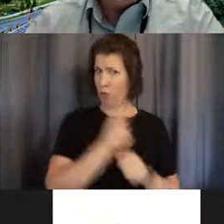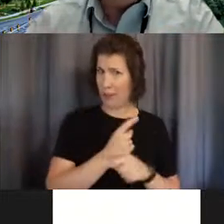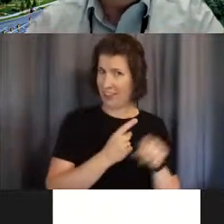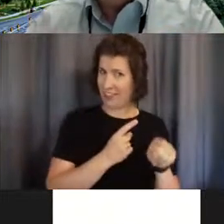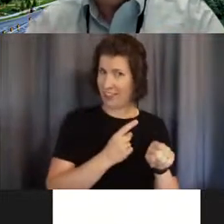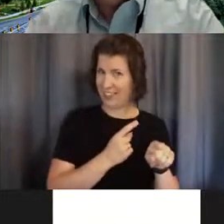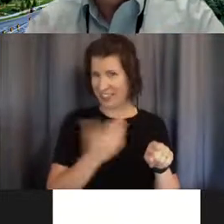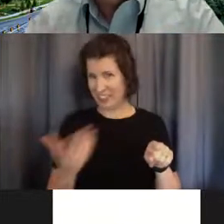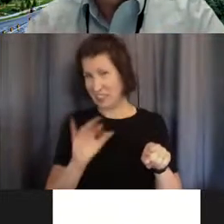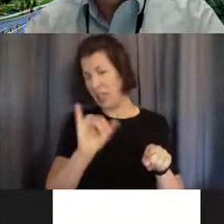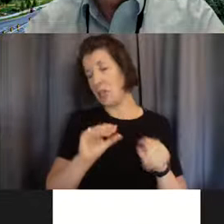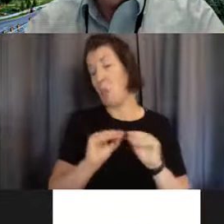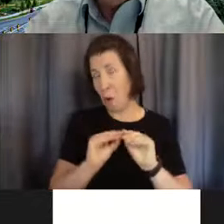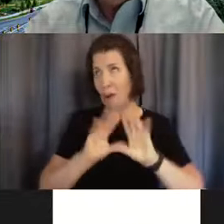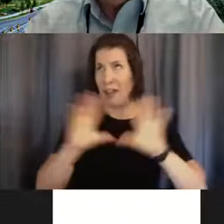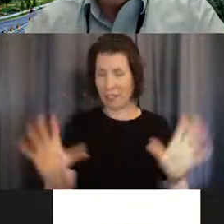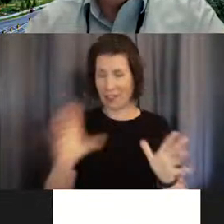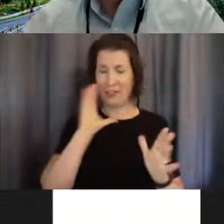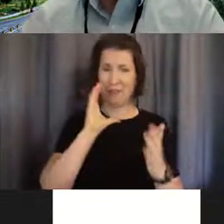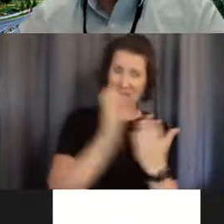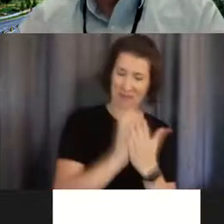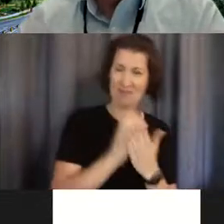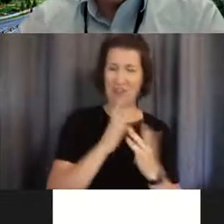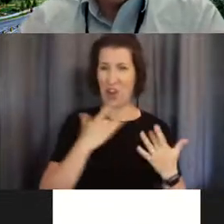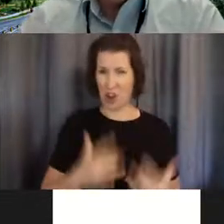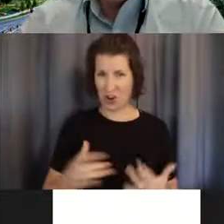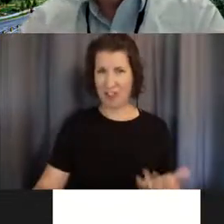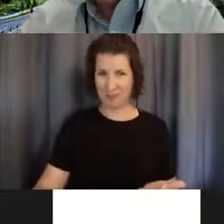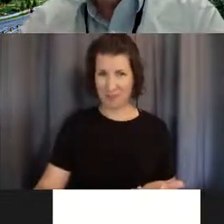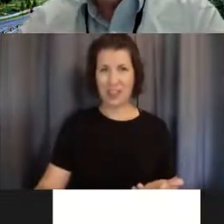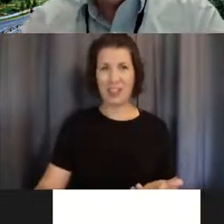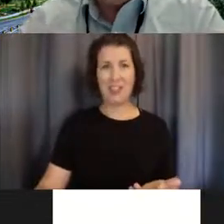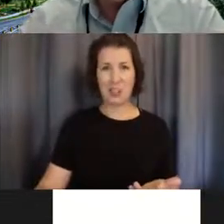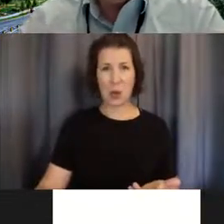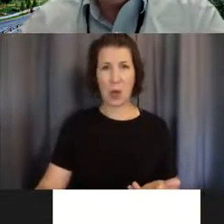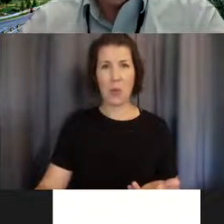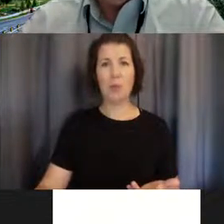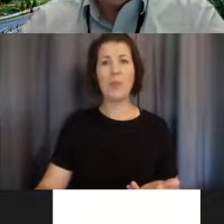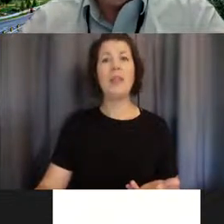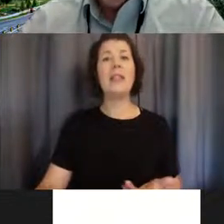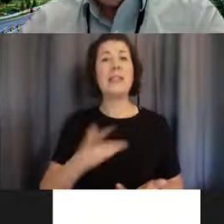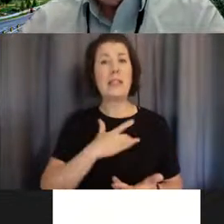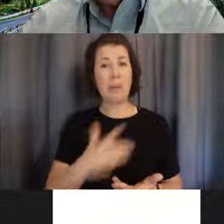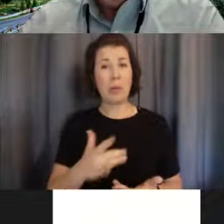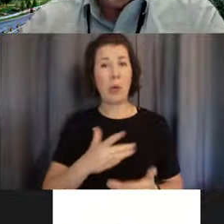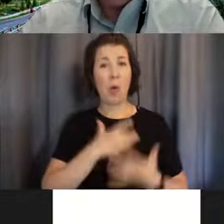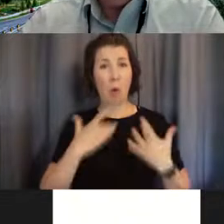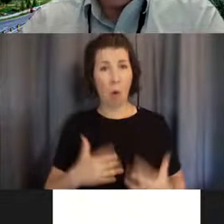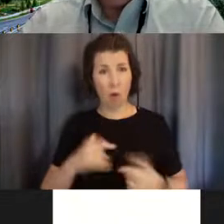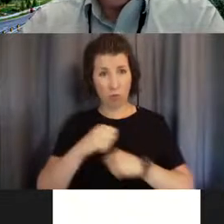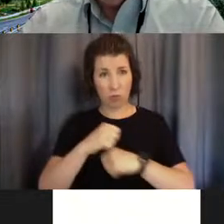you know, more clearly a heart. So a typical heart structure, four chambers, you have